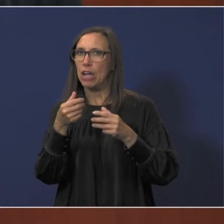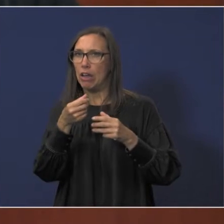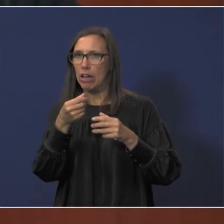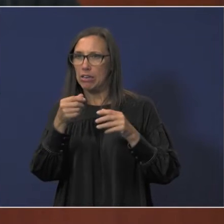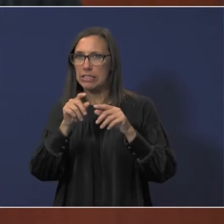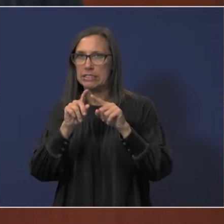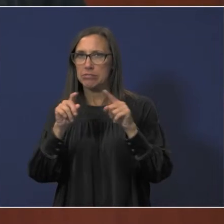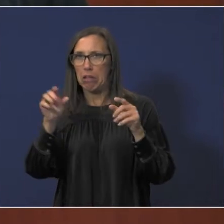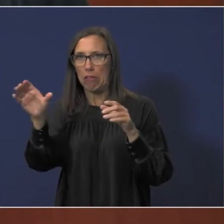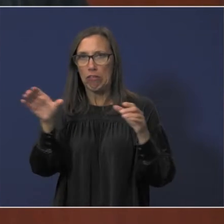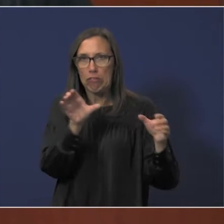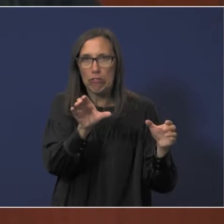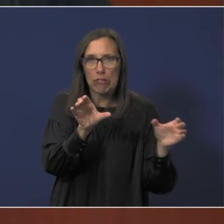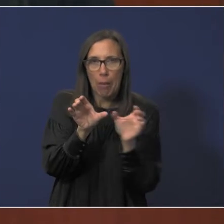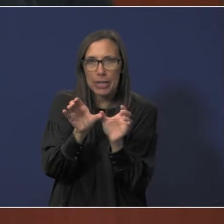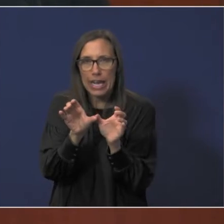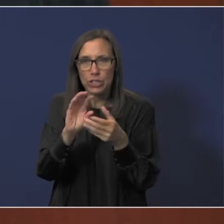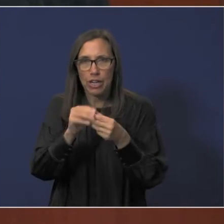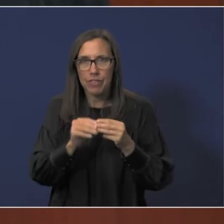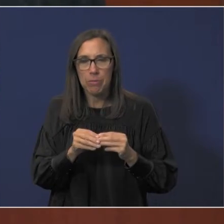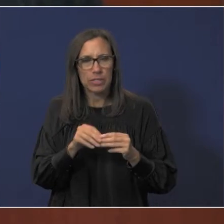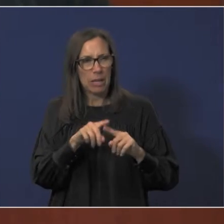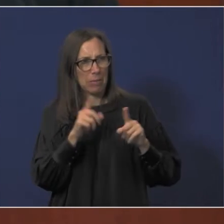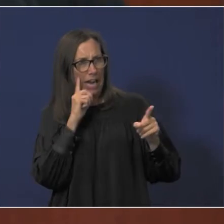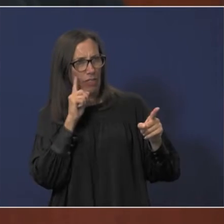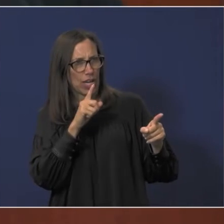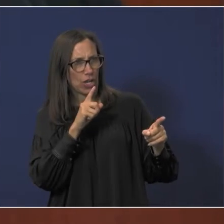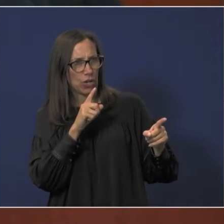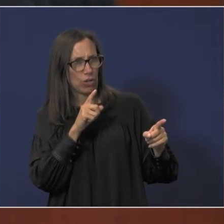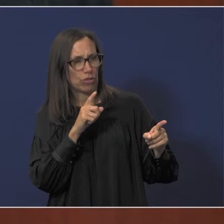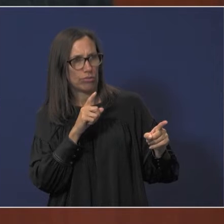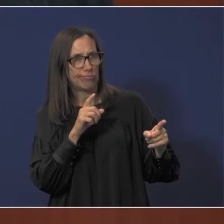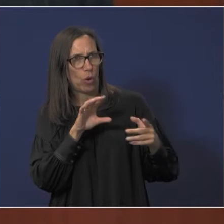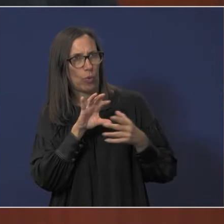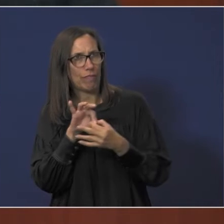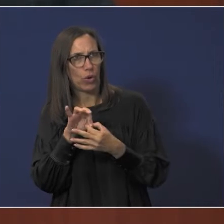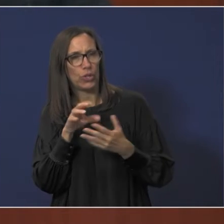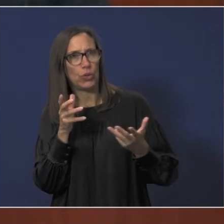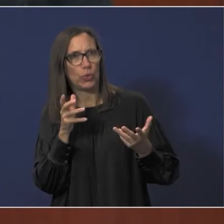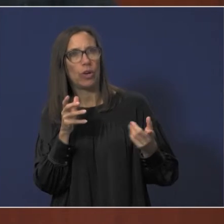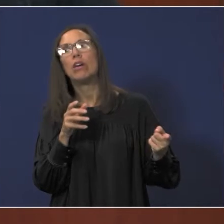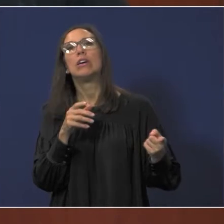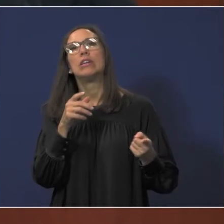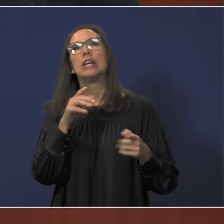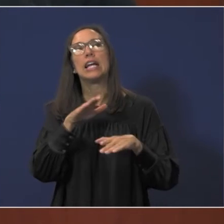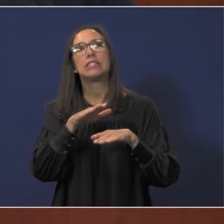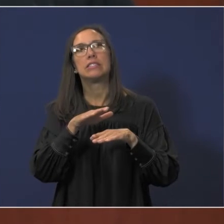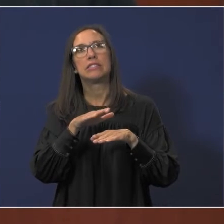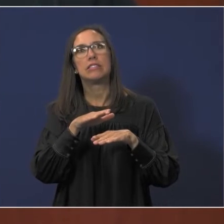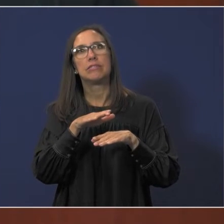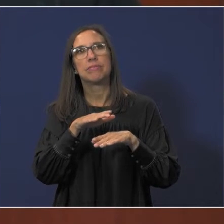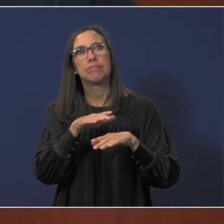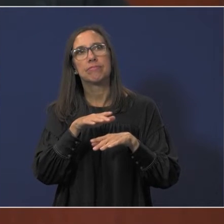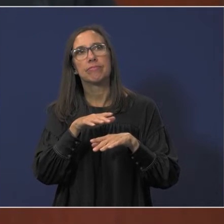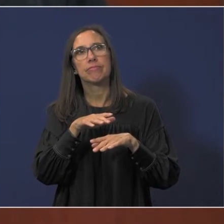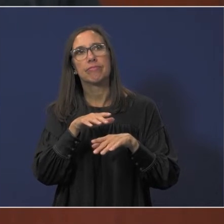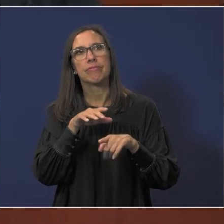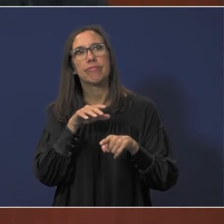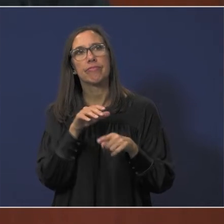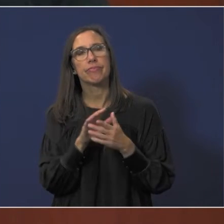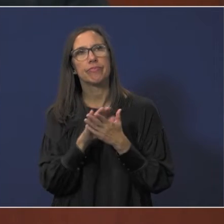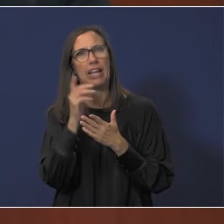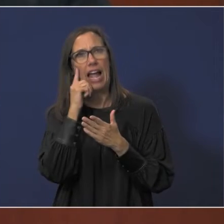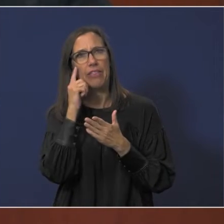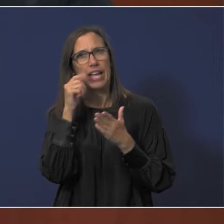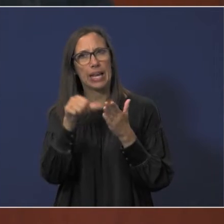but if i believe what you probably are referring to is uh what is on let's see